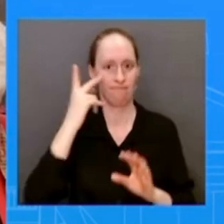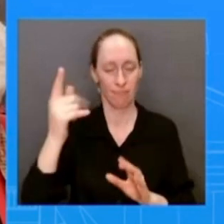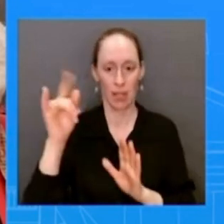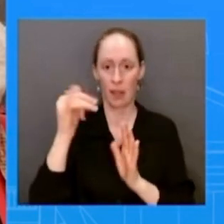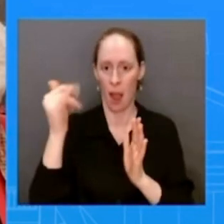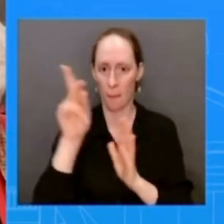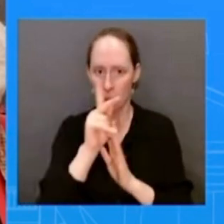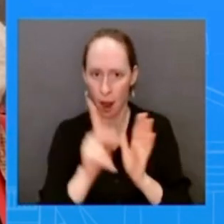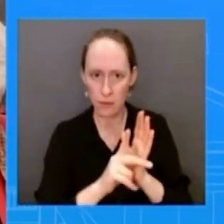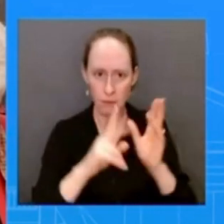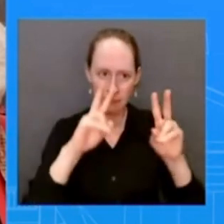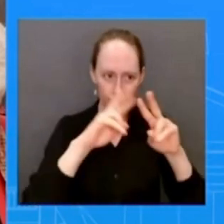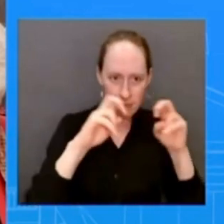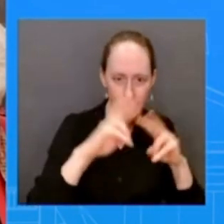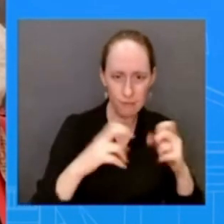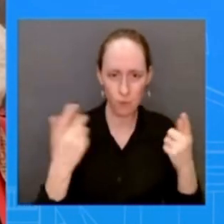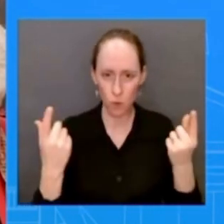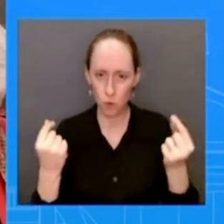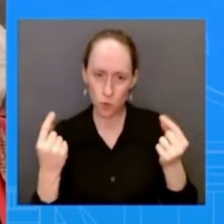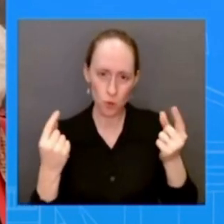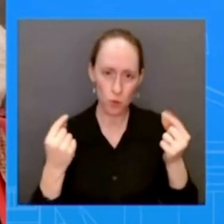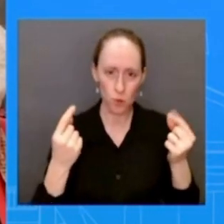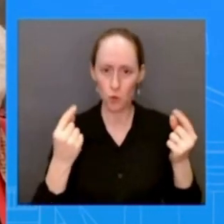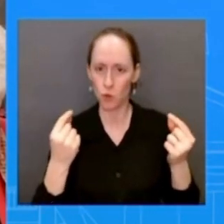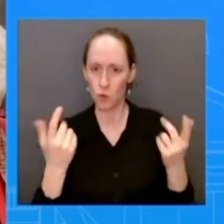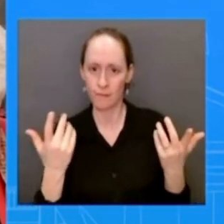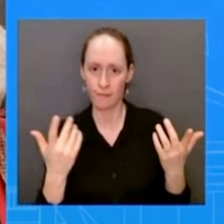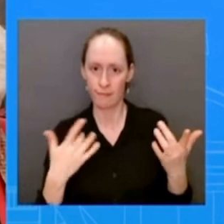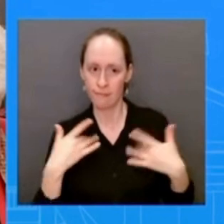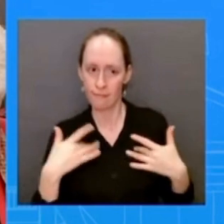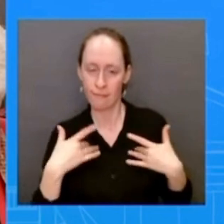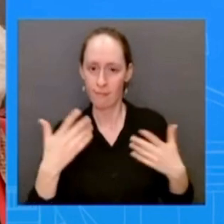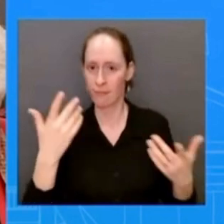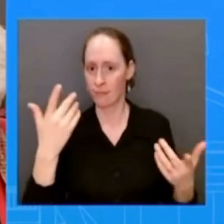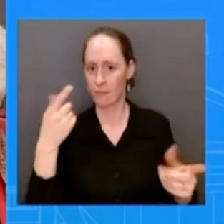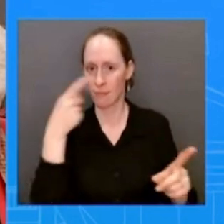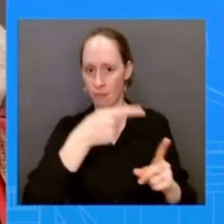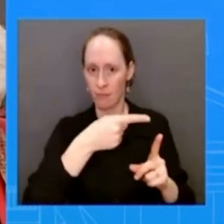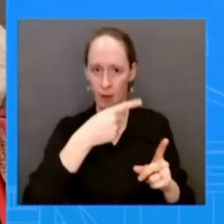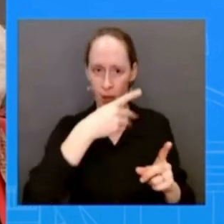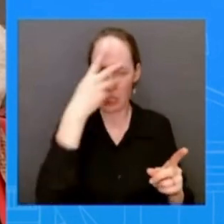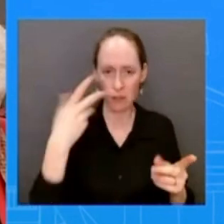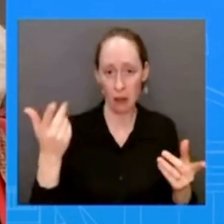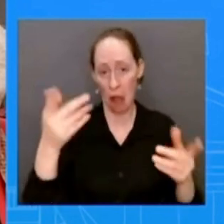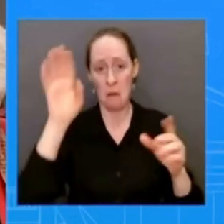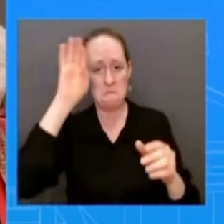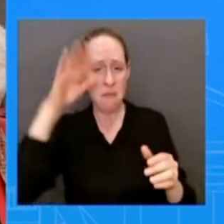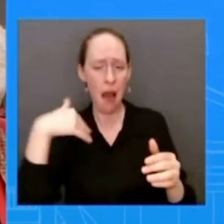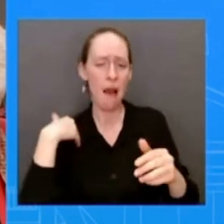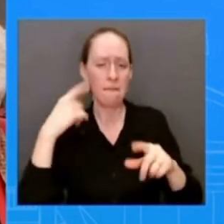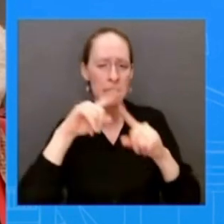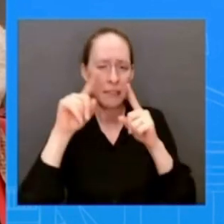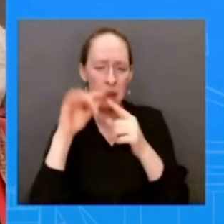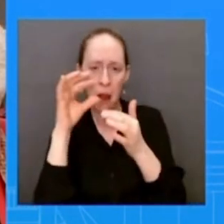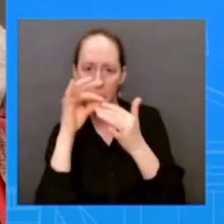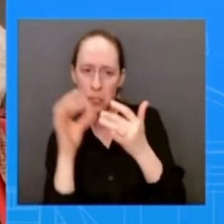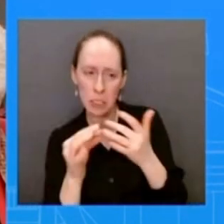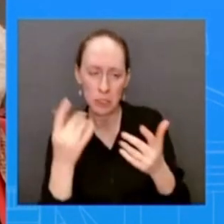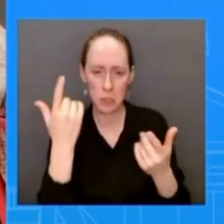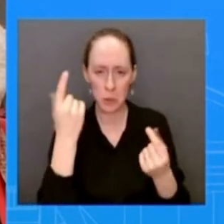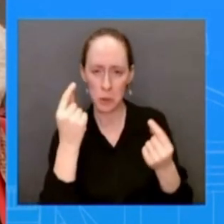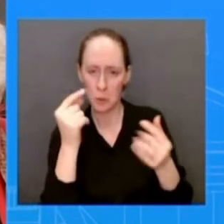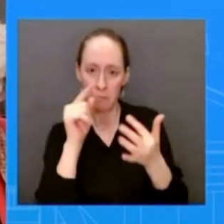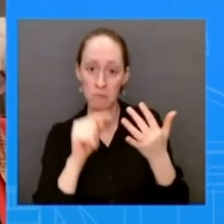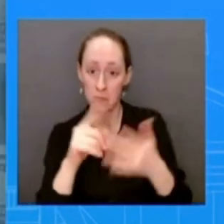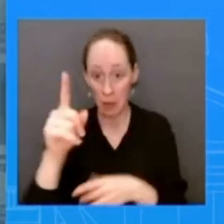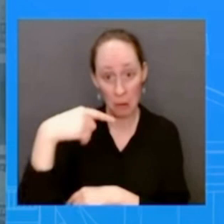uh based on the lifting of 1042. i guess my question is has the president been briefed on the possibility of reinstating migrant family detention